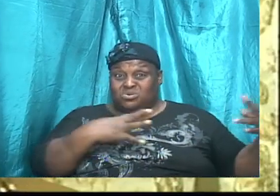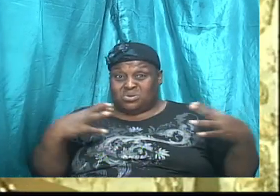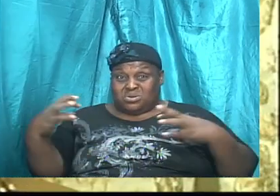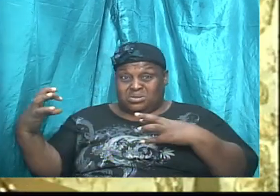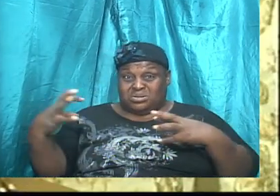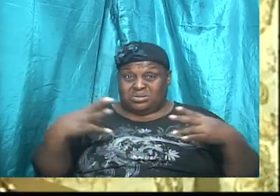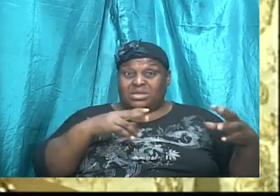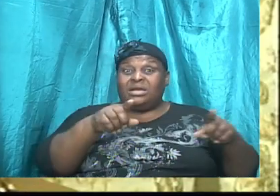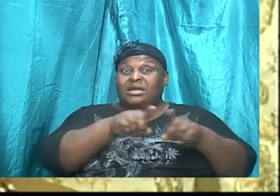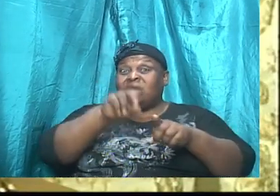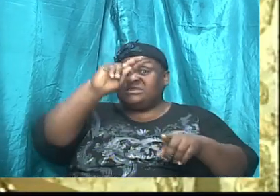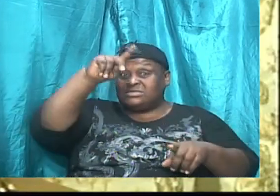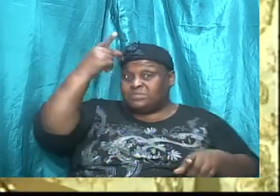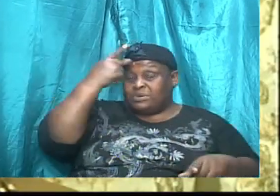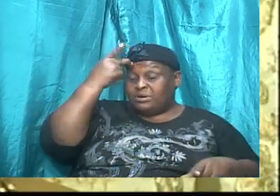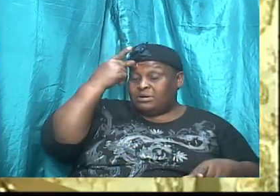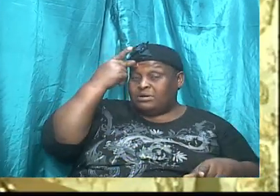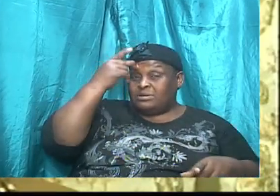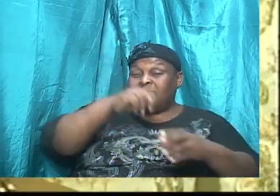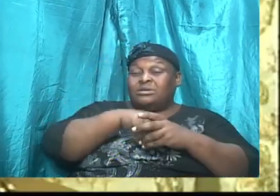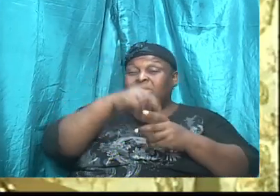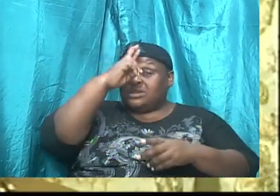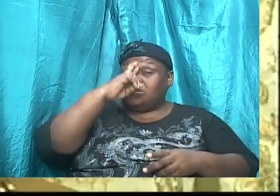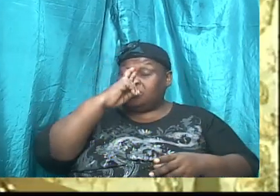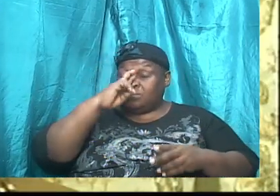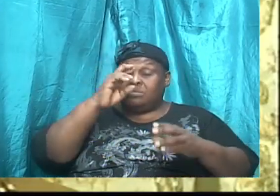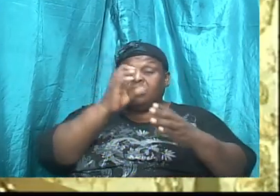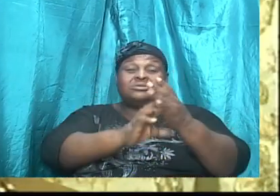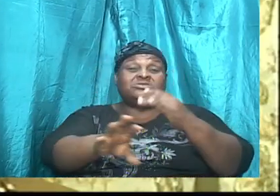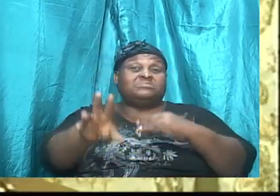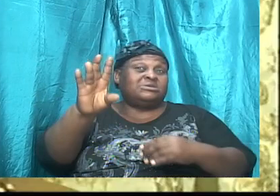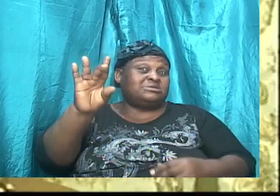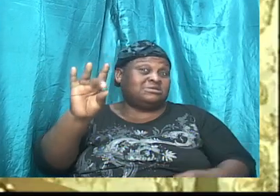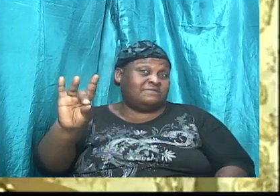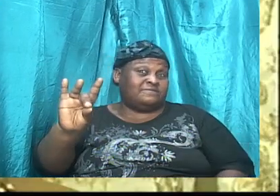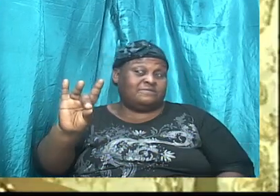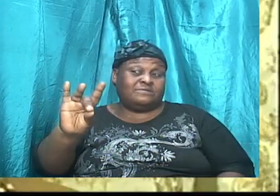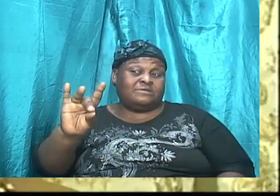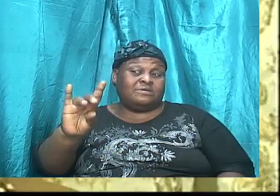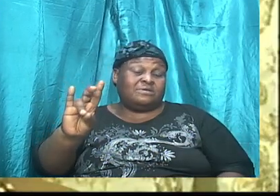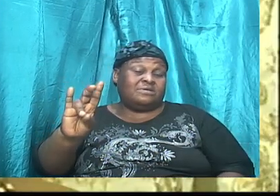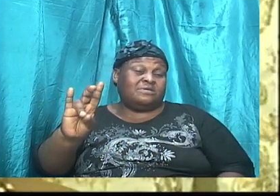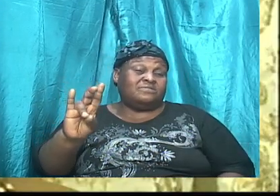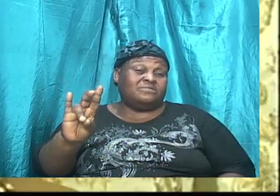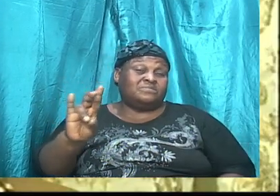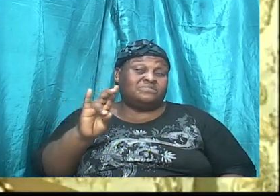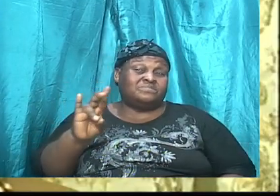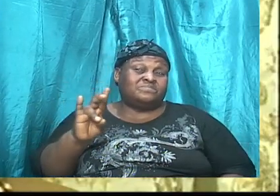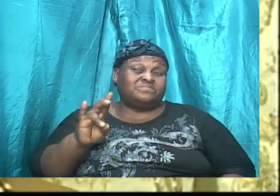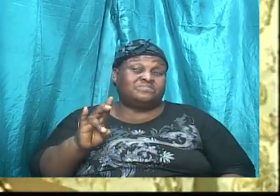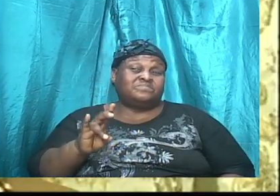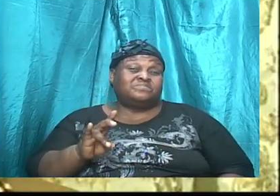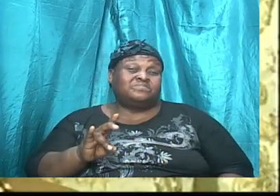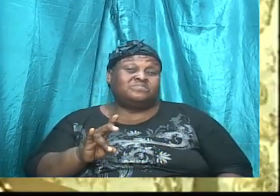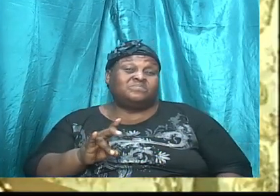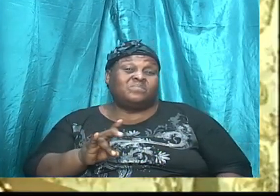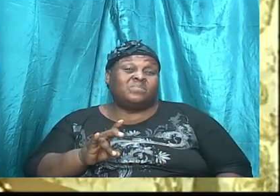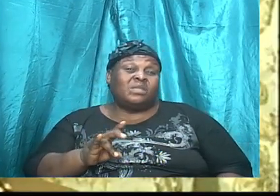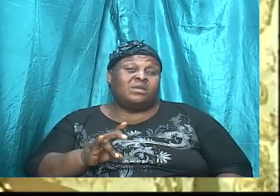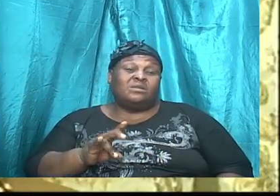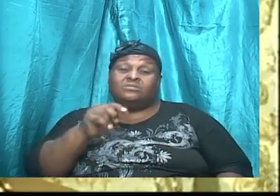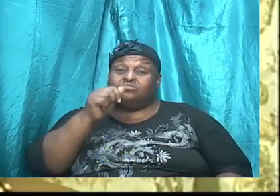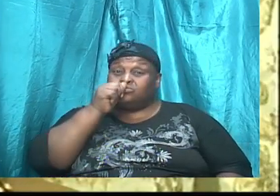here in Romans chapter 7. The secret to